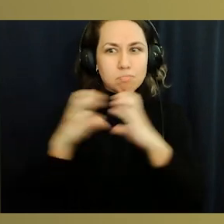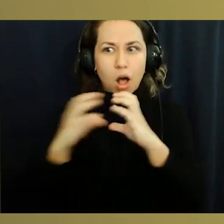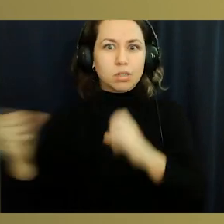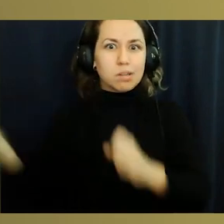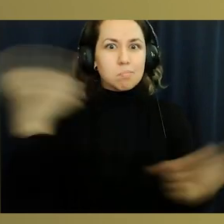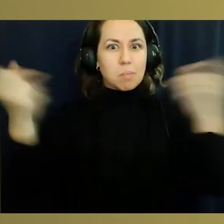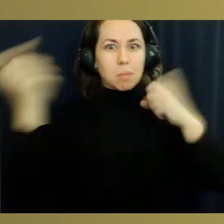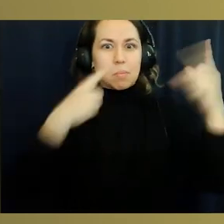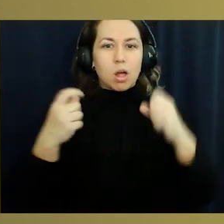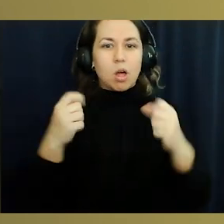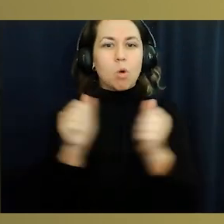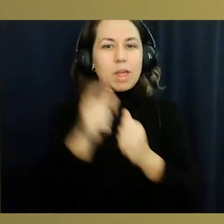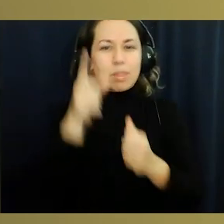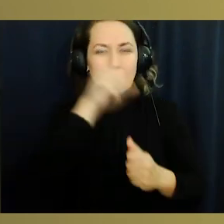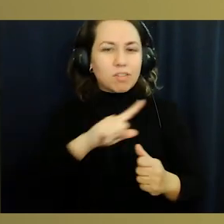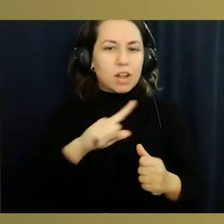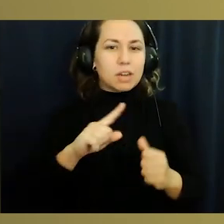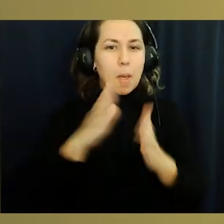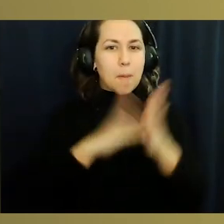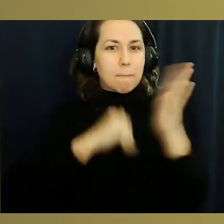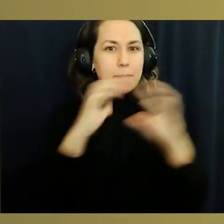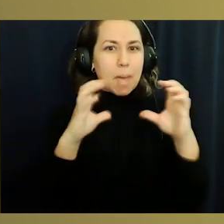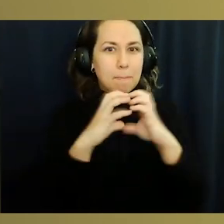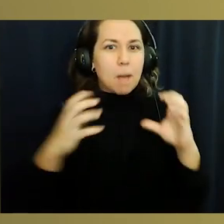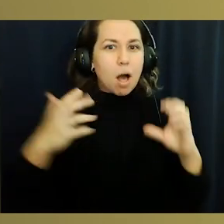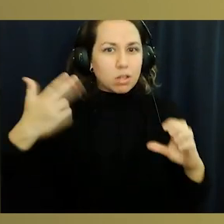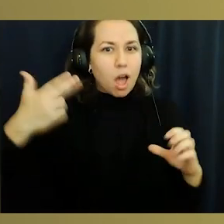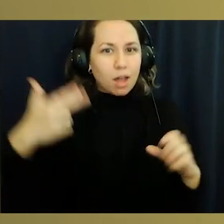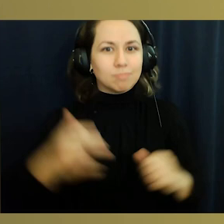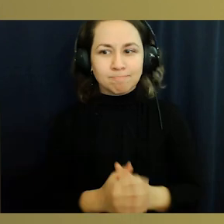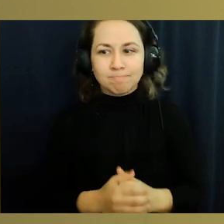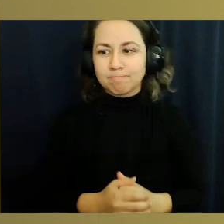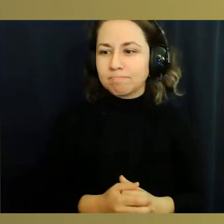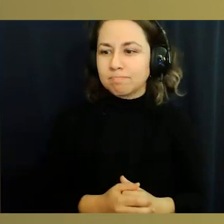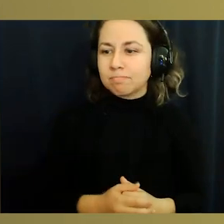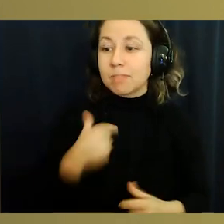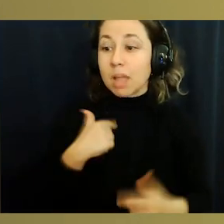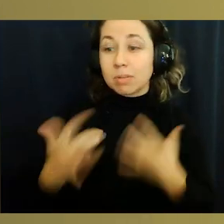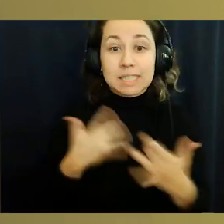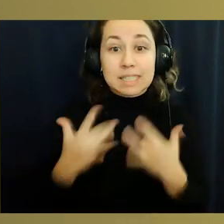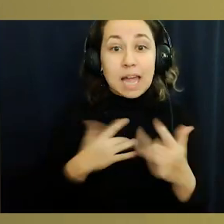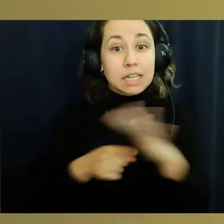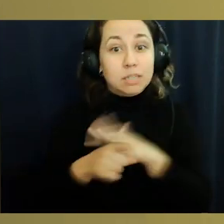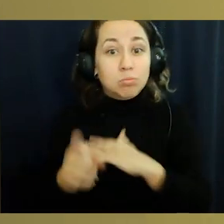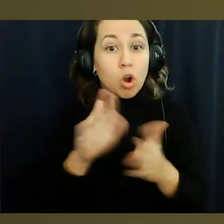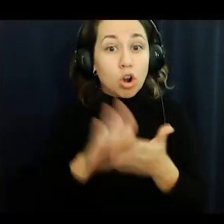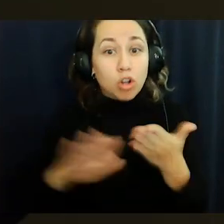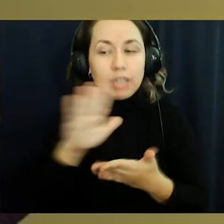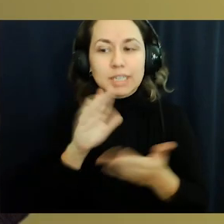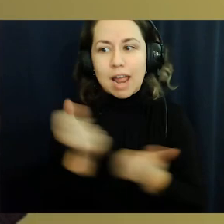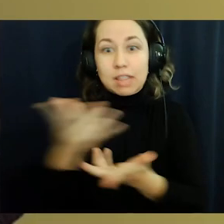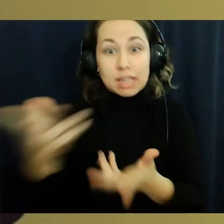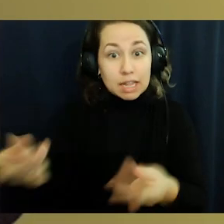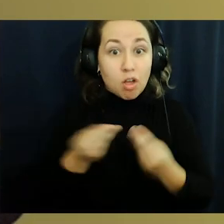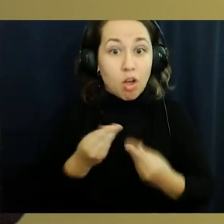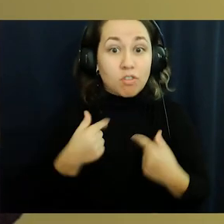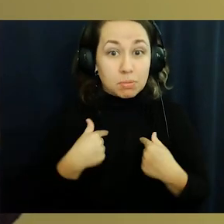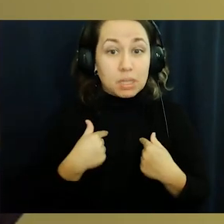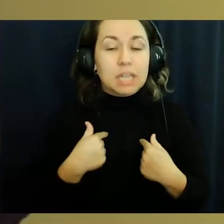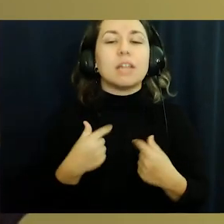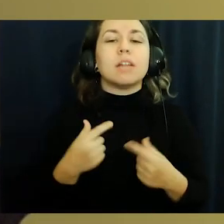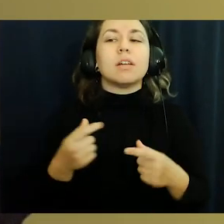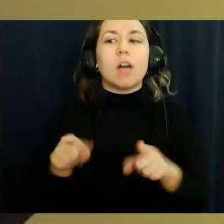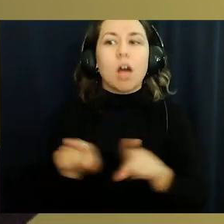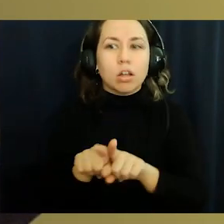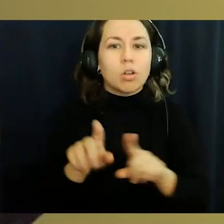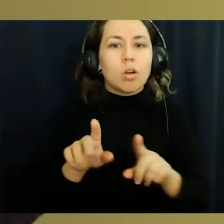fired ping pong balls across the classroom behind physics with a modified paintball gun. I am excited